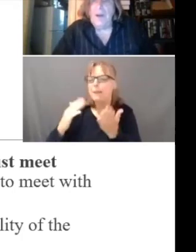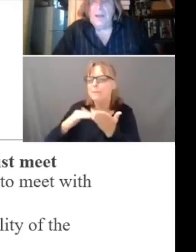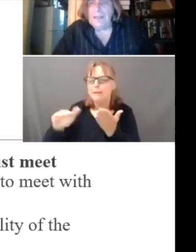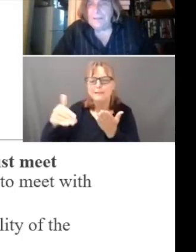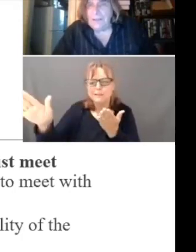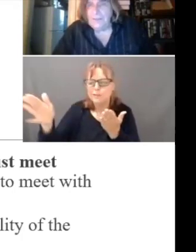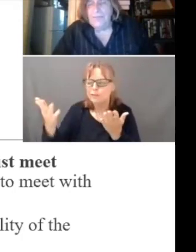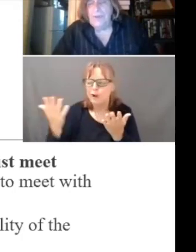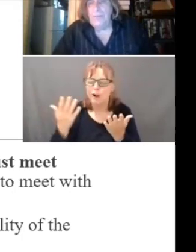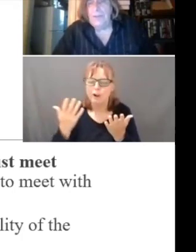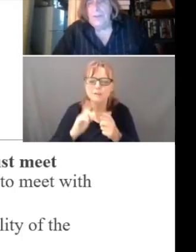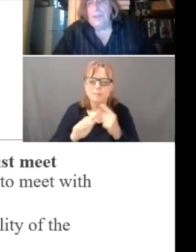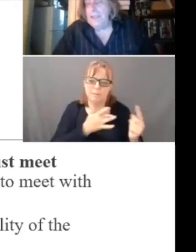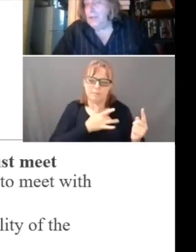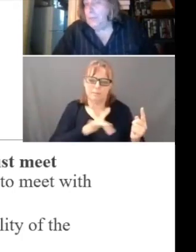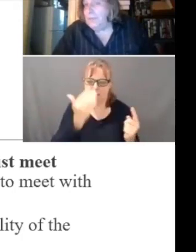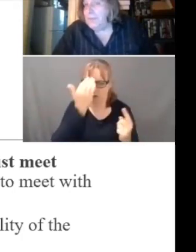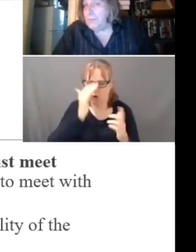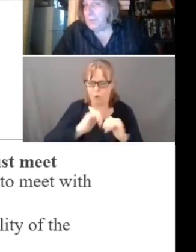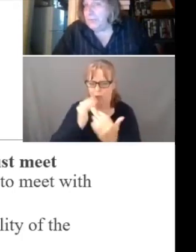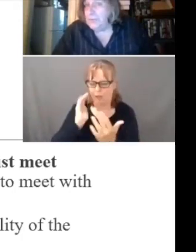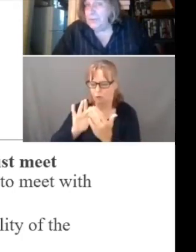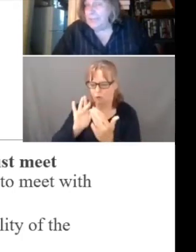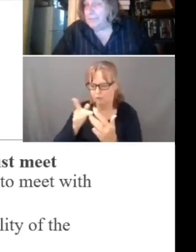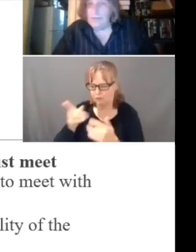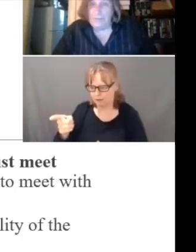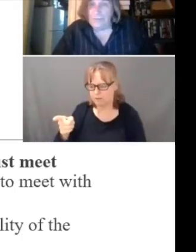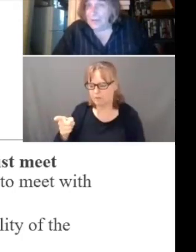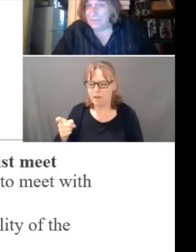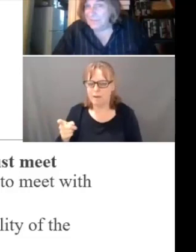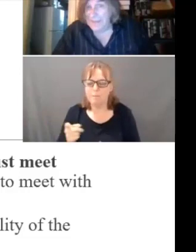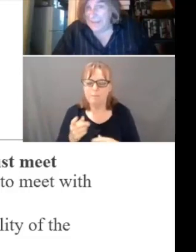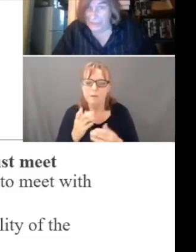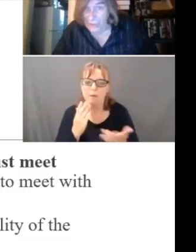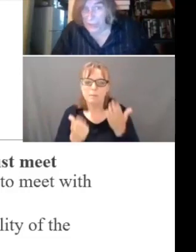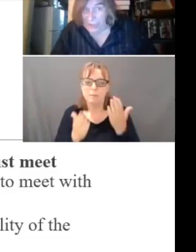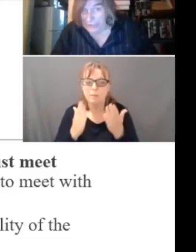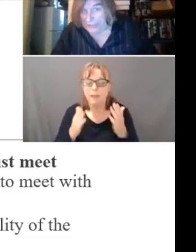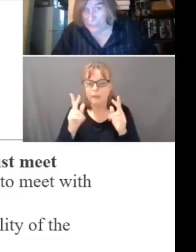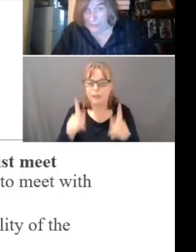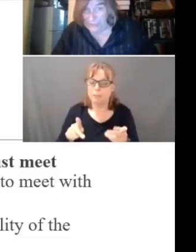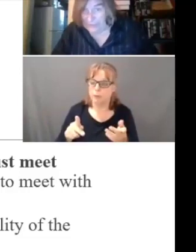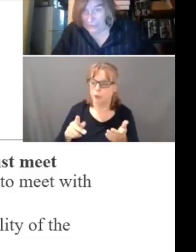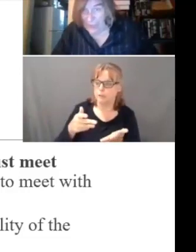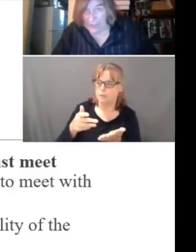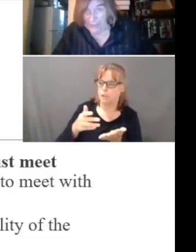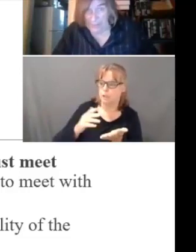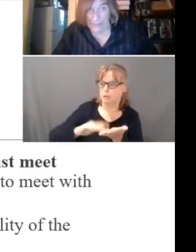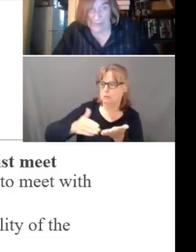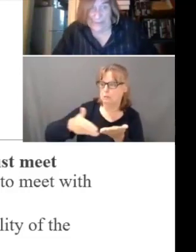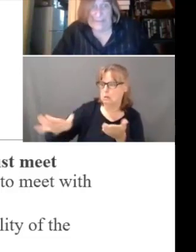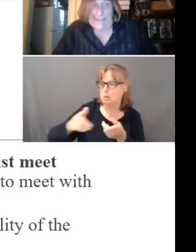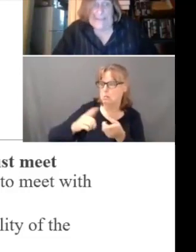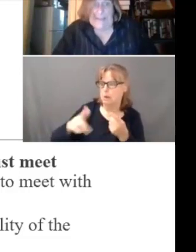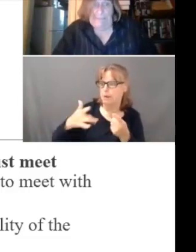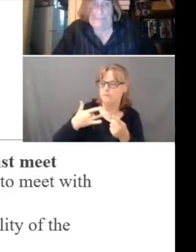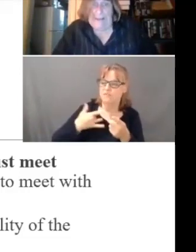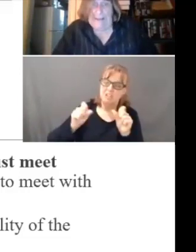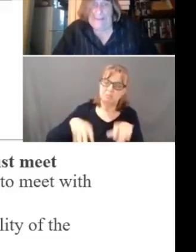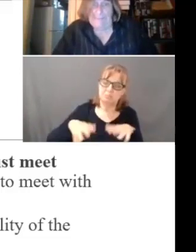they know how to get in touch with someone. It could be that the person has been discharged and they're no longer interested in talking about it.